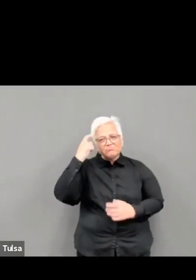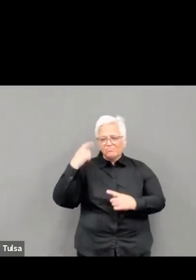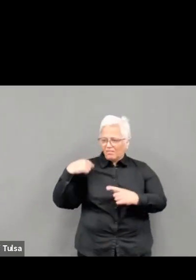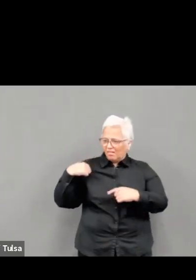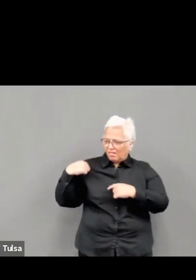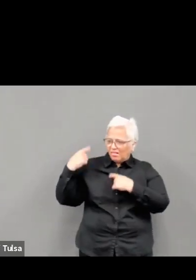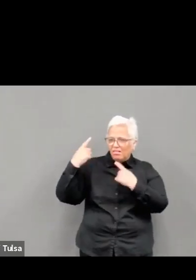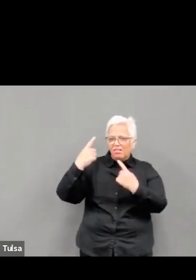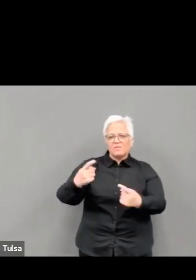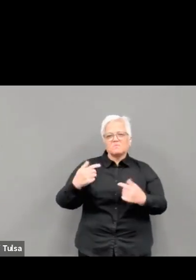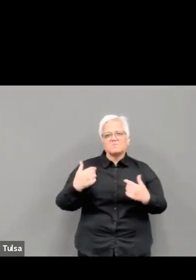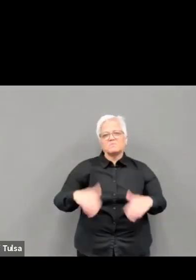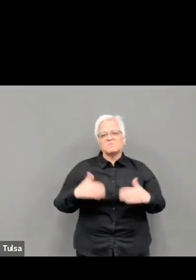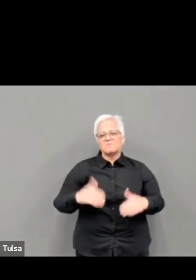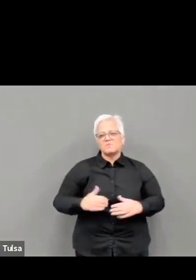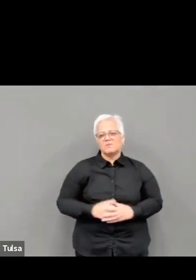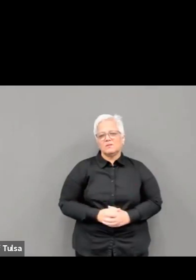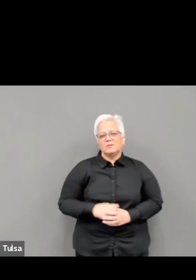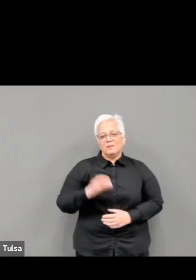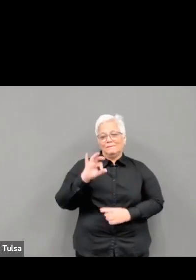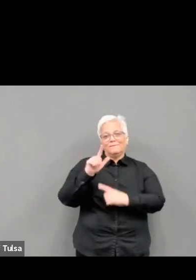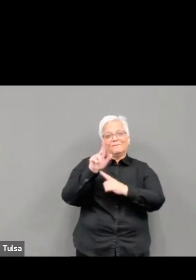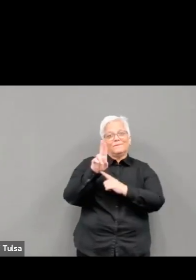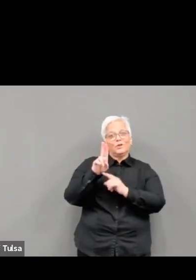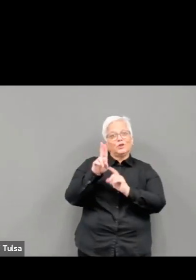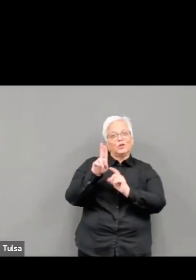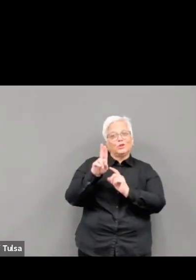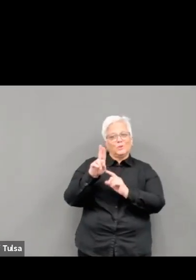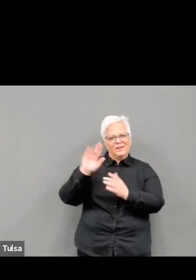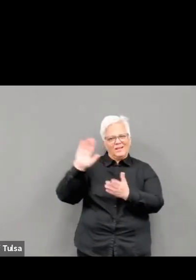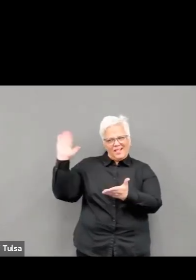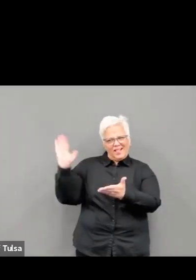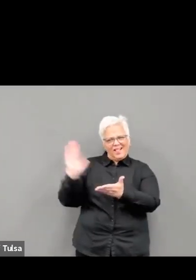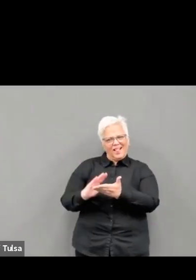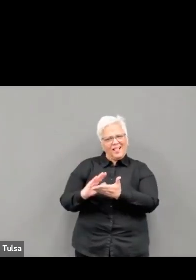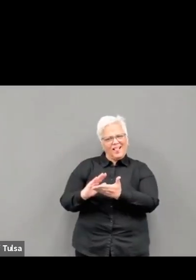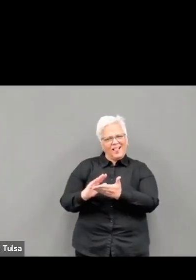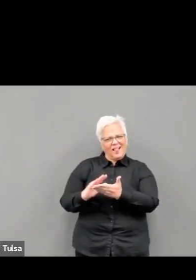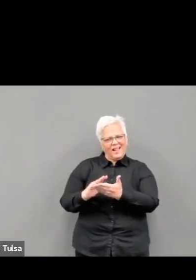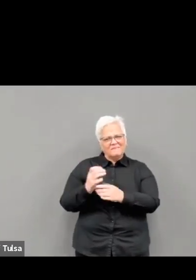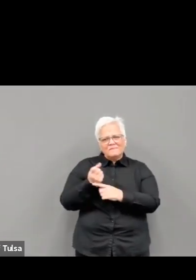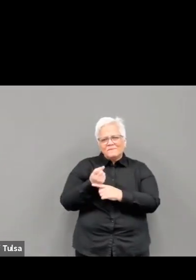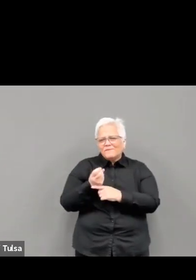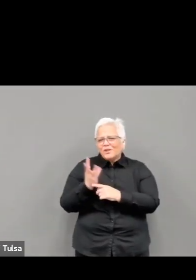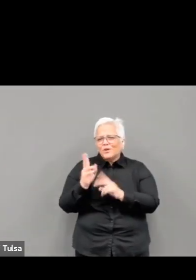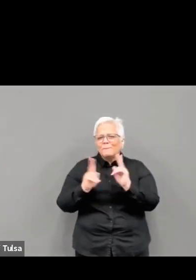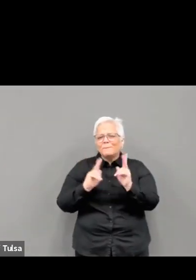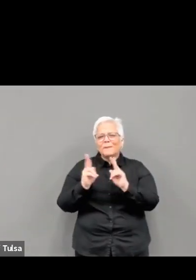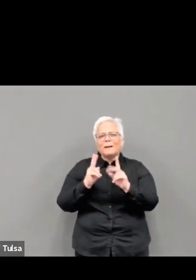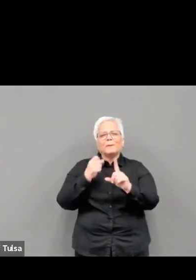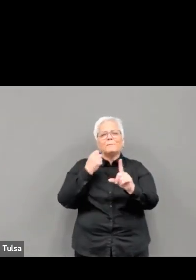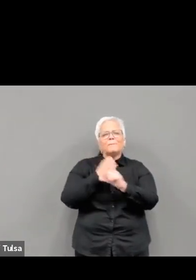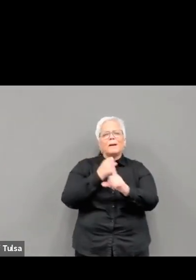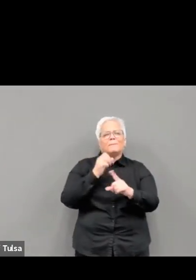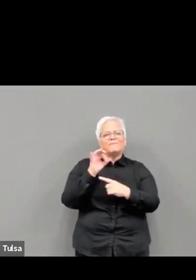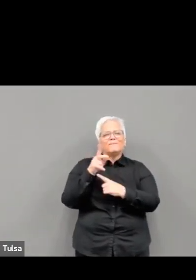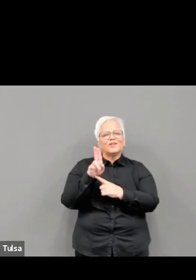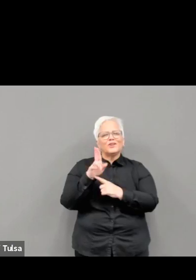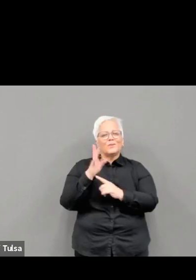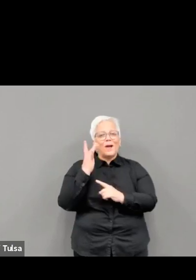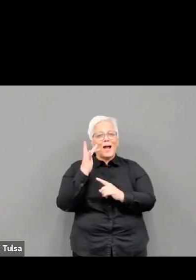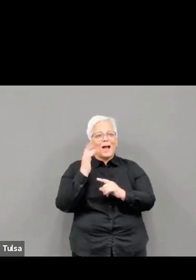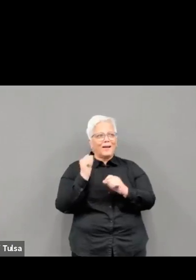And the experiences I shared today, they're only mine, but I know and acknowledge that every single person has